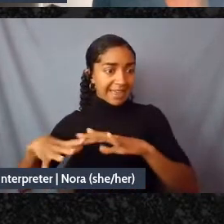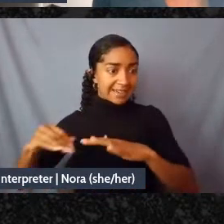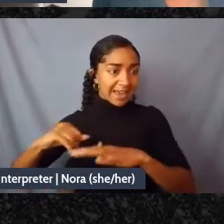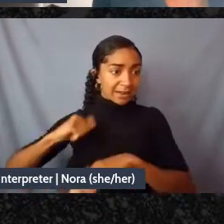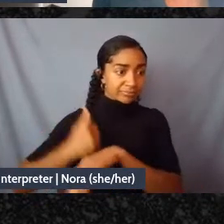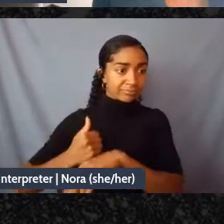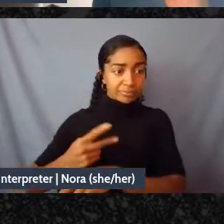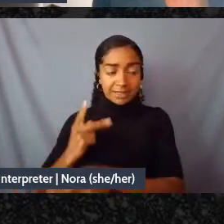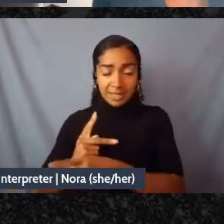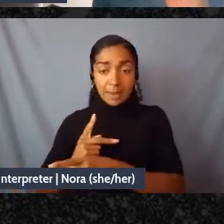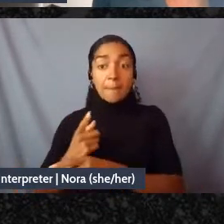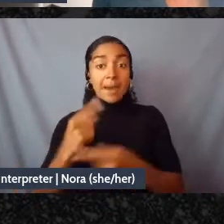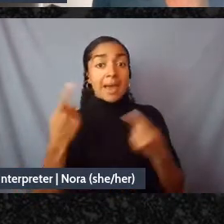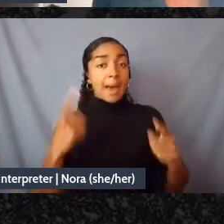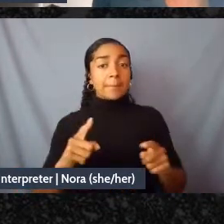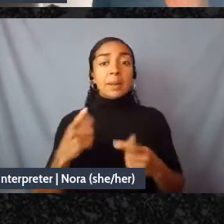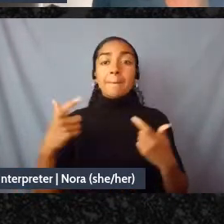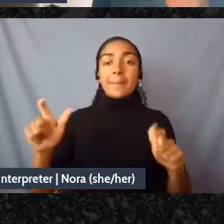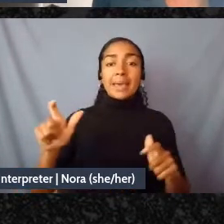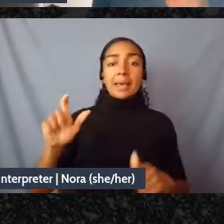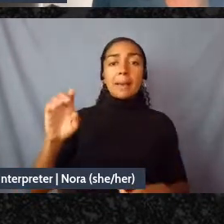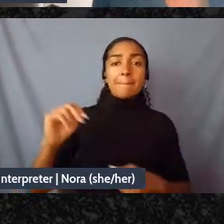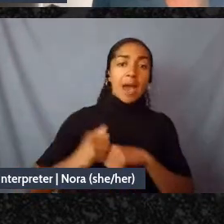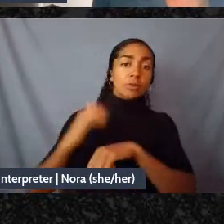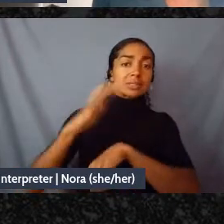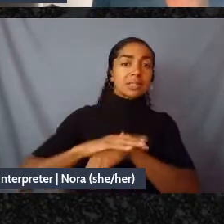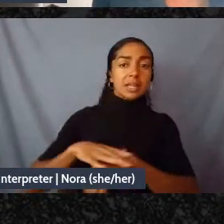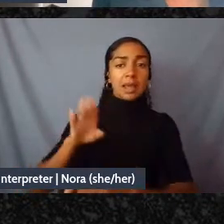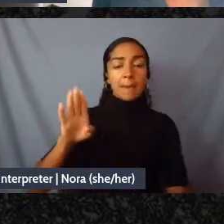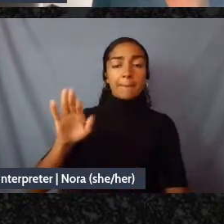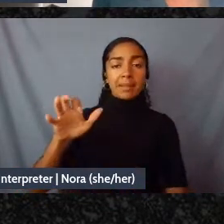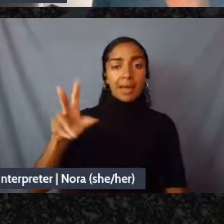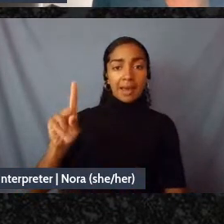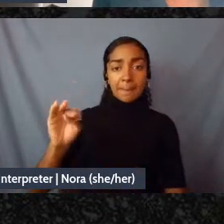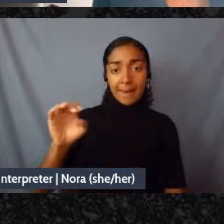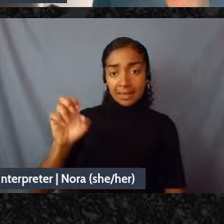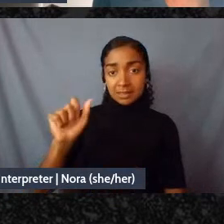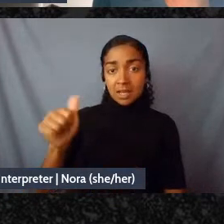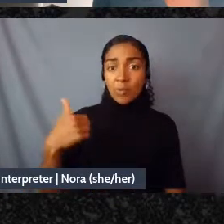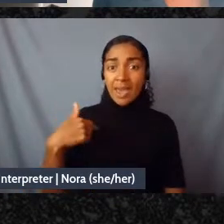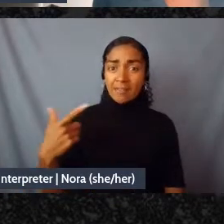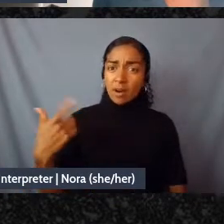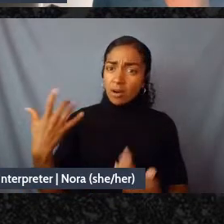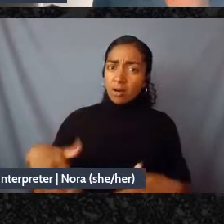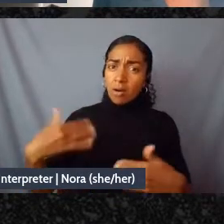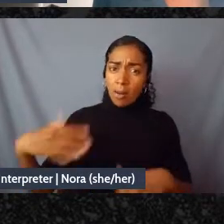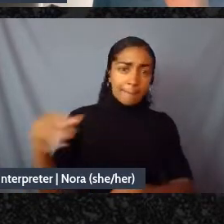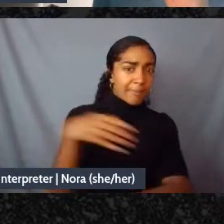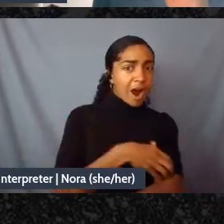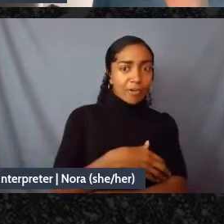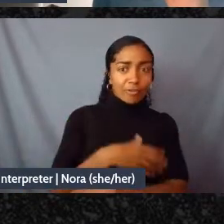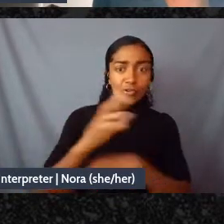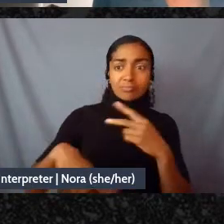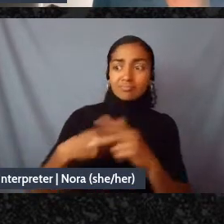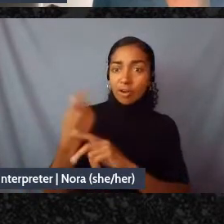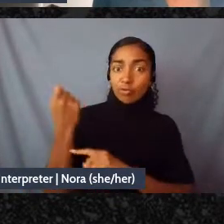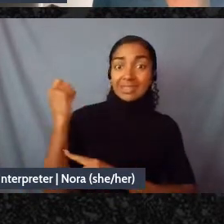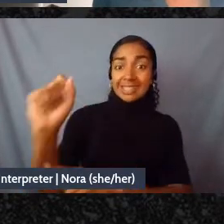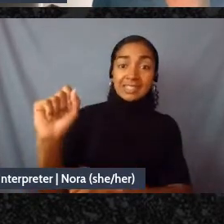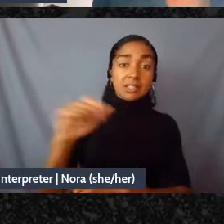Black Mesa we have one of the most powerful forms of resistance of not just land back but land holding